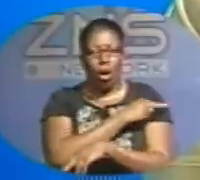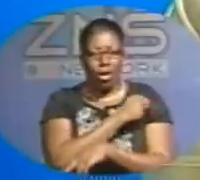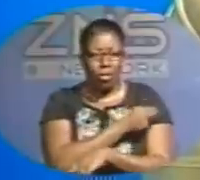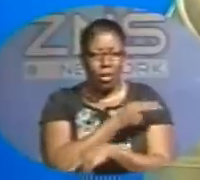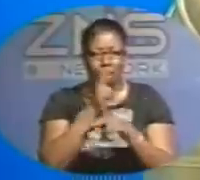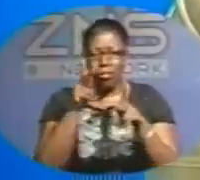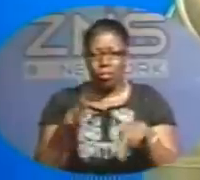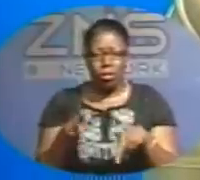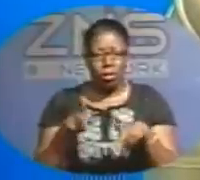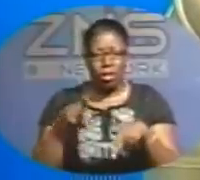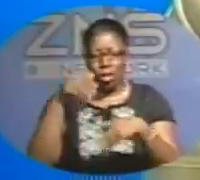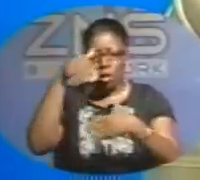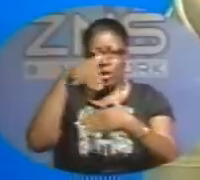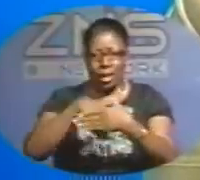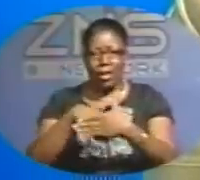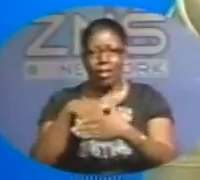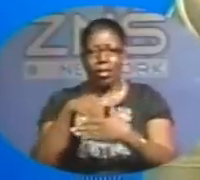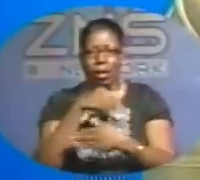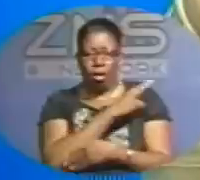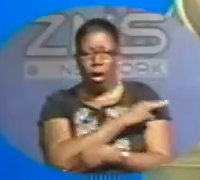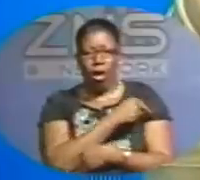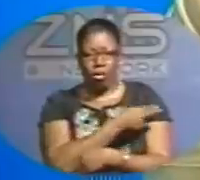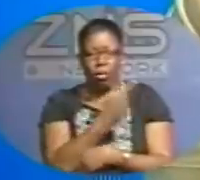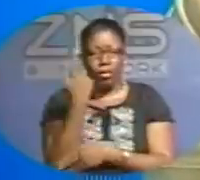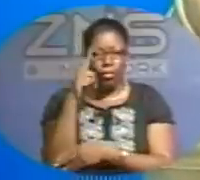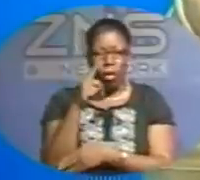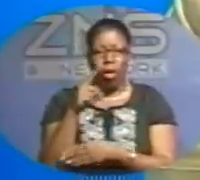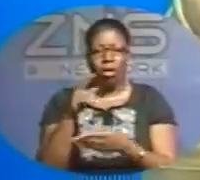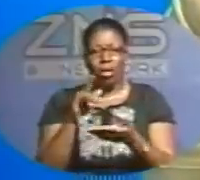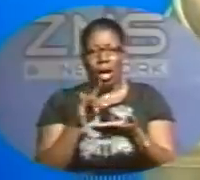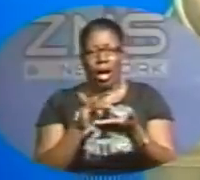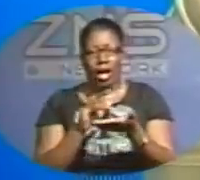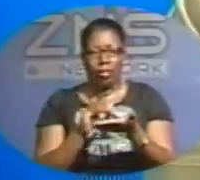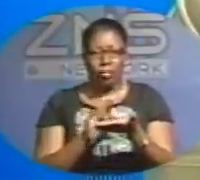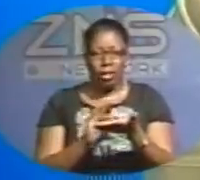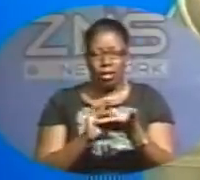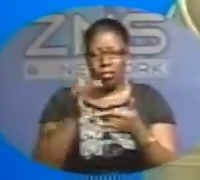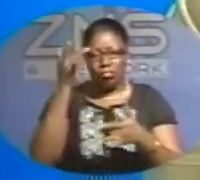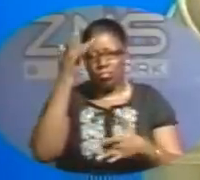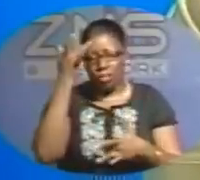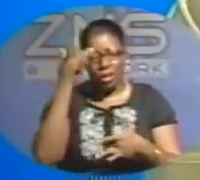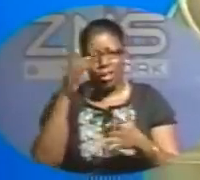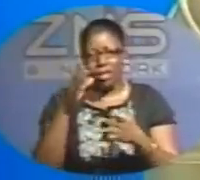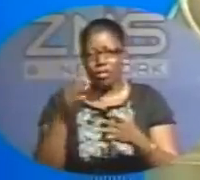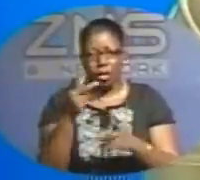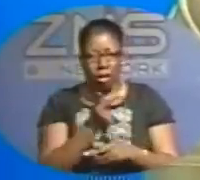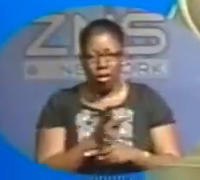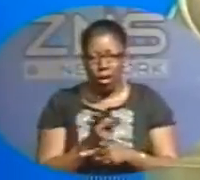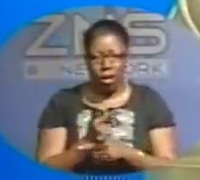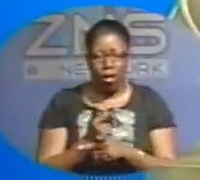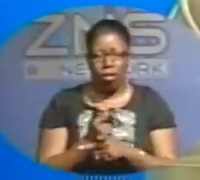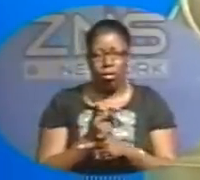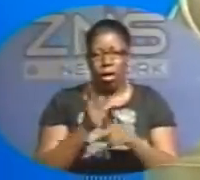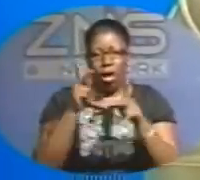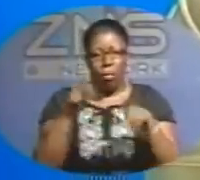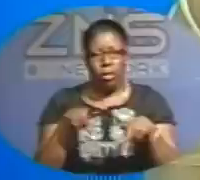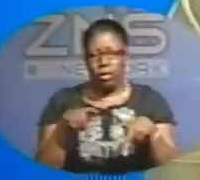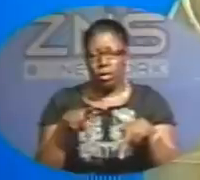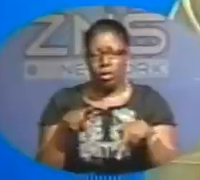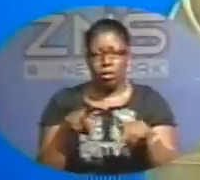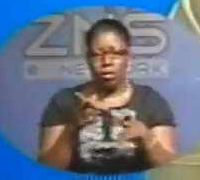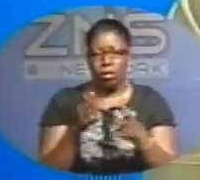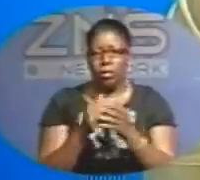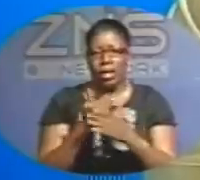And persons who are in the hospital for medical care, whether they are patients or whether persons who are transient,